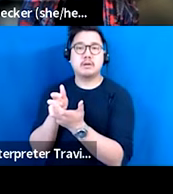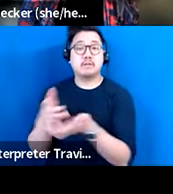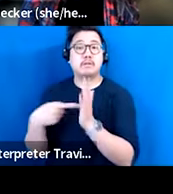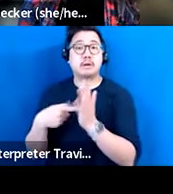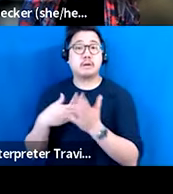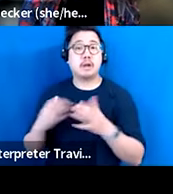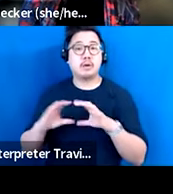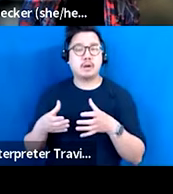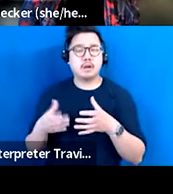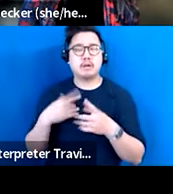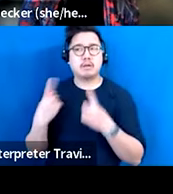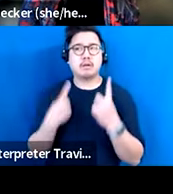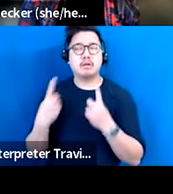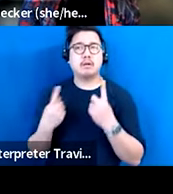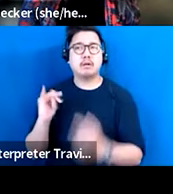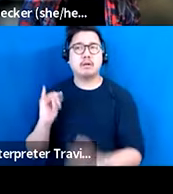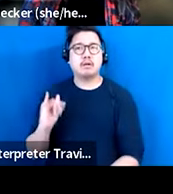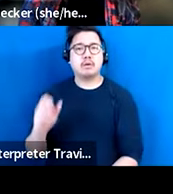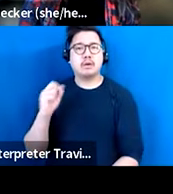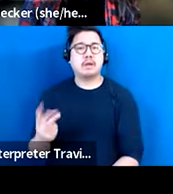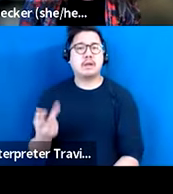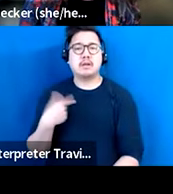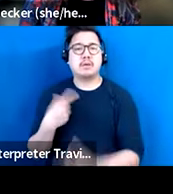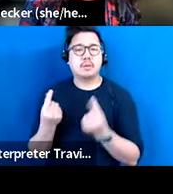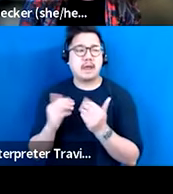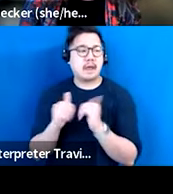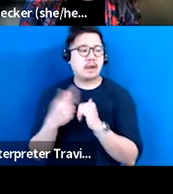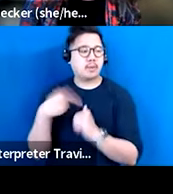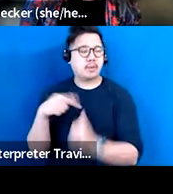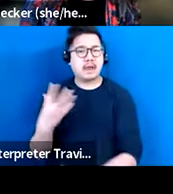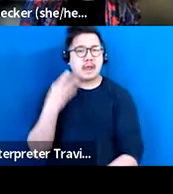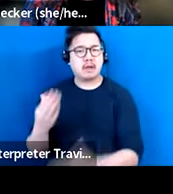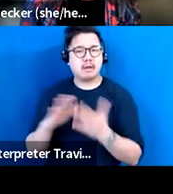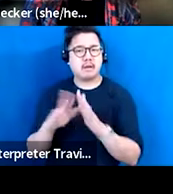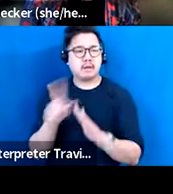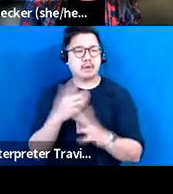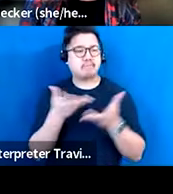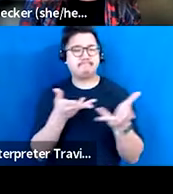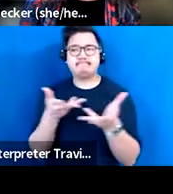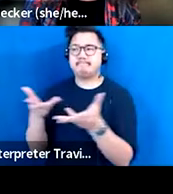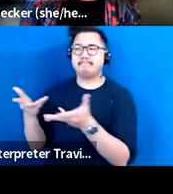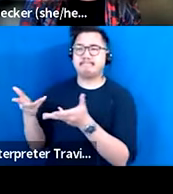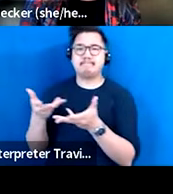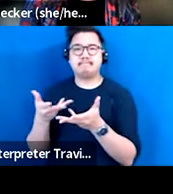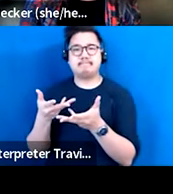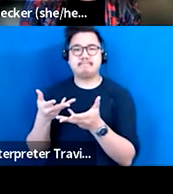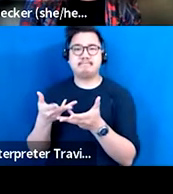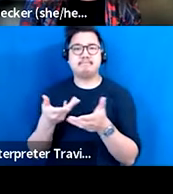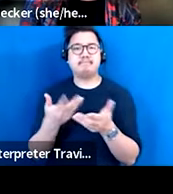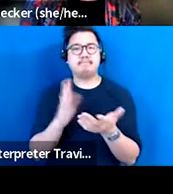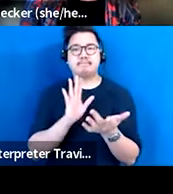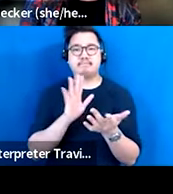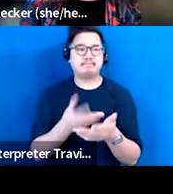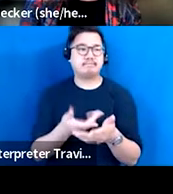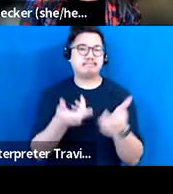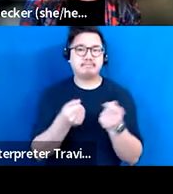us to get out of our buildings, out into the community, engaging in new venues? What are